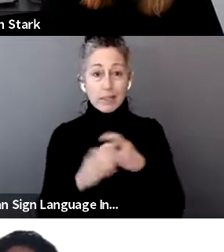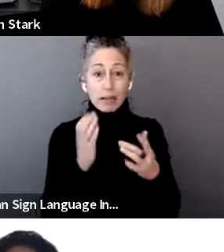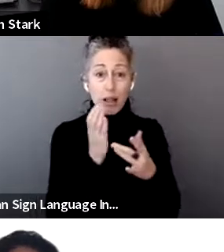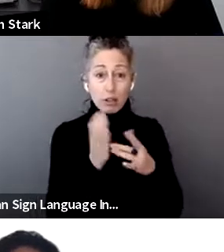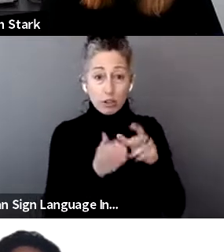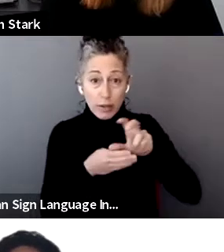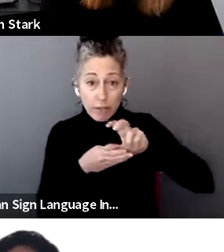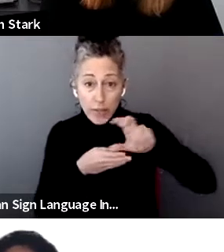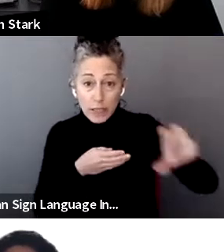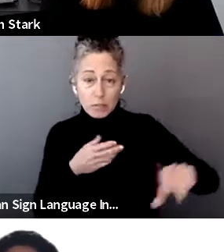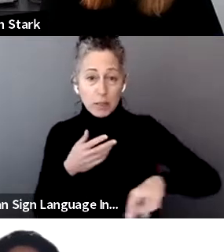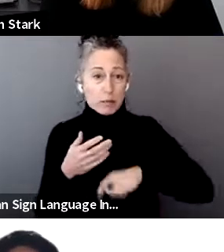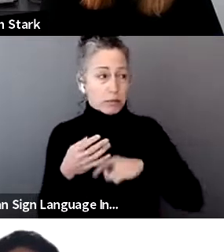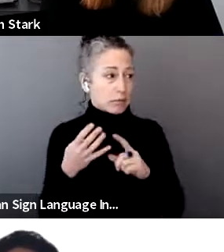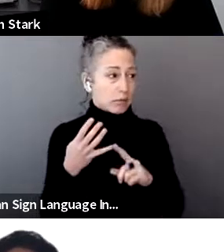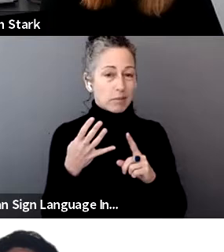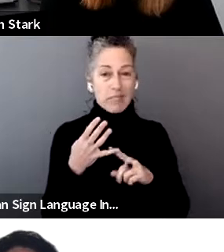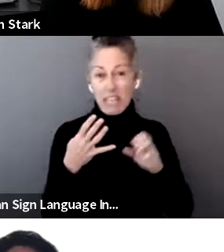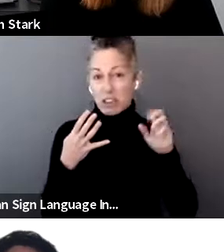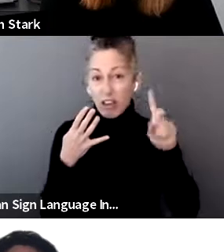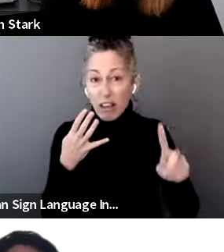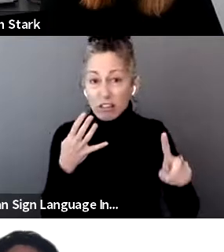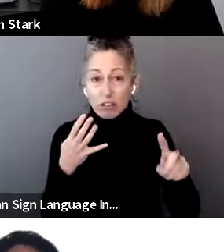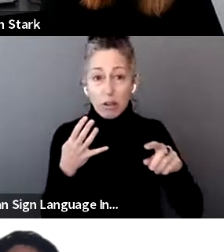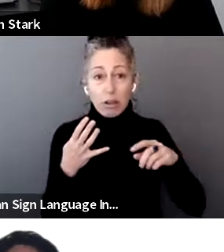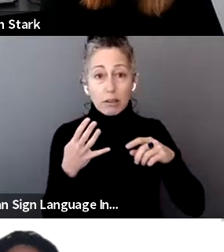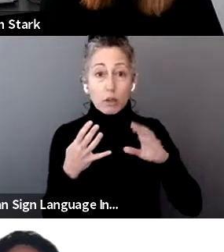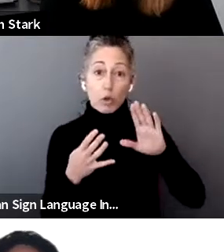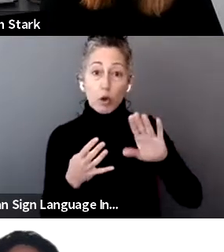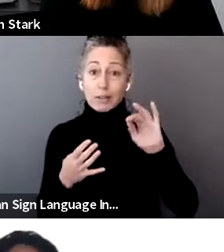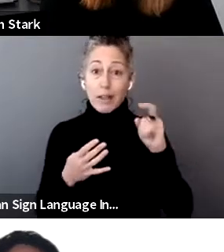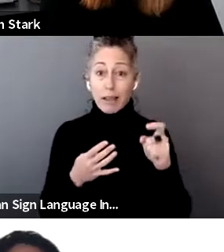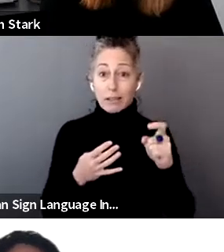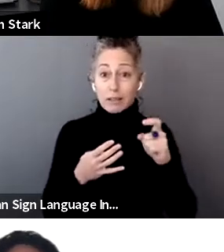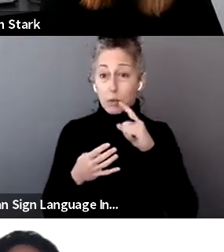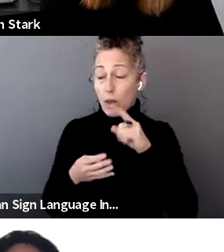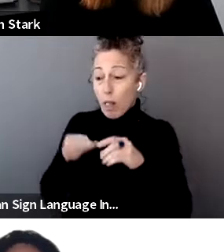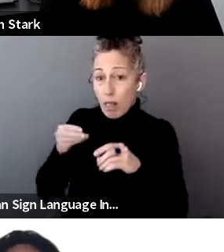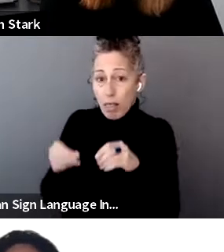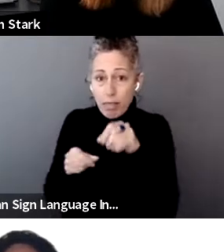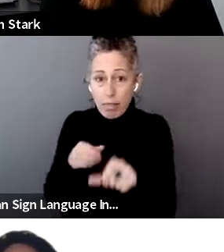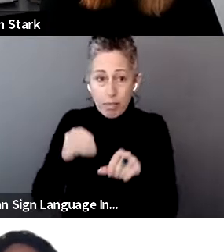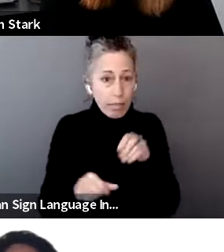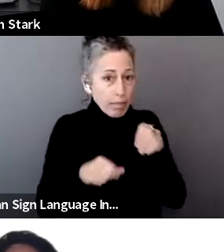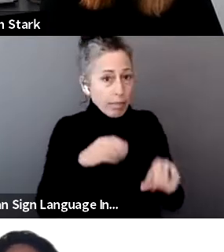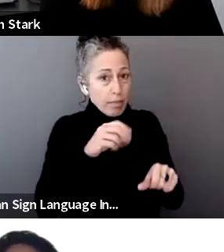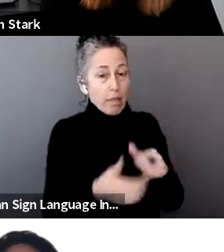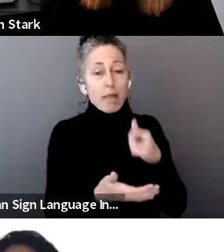absolutely education, all the things to help make our lives better.